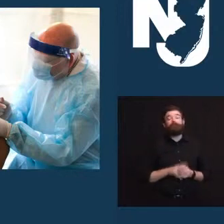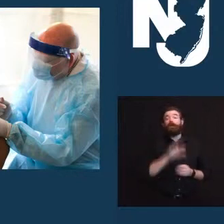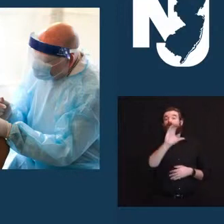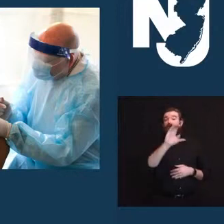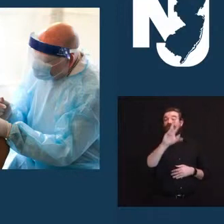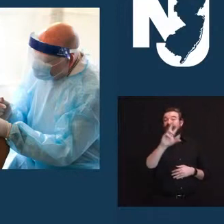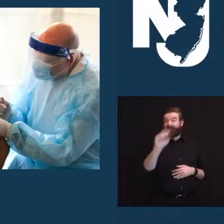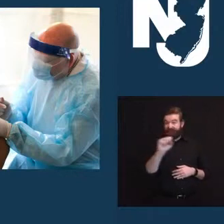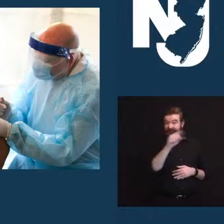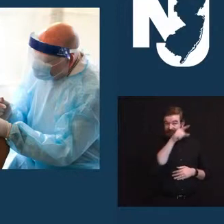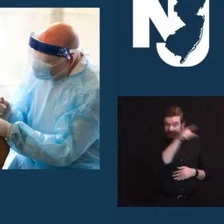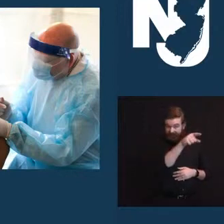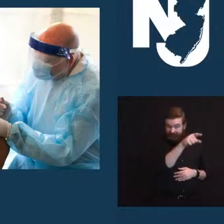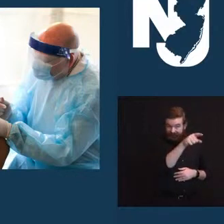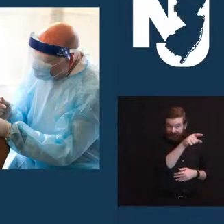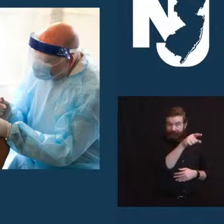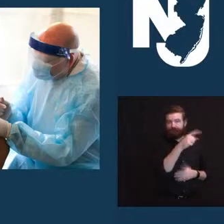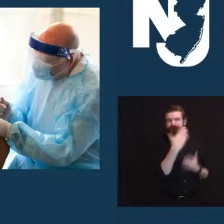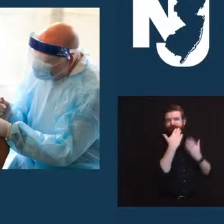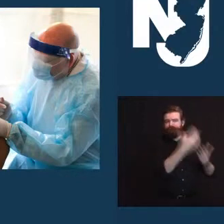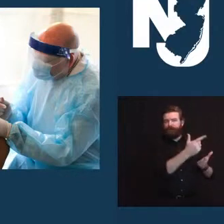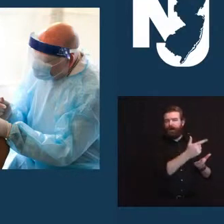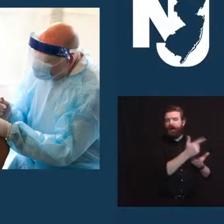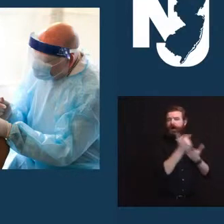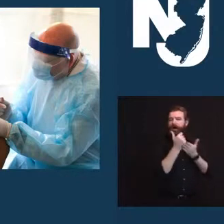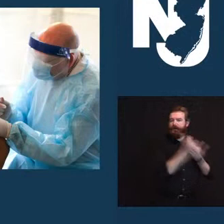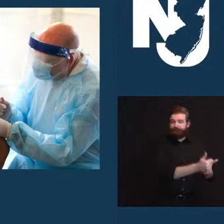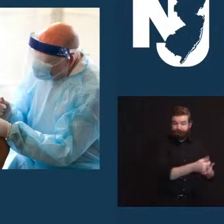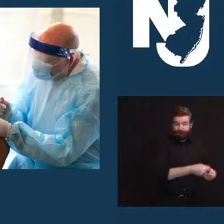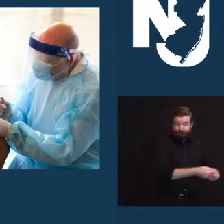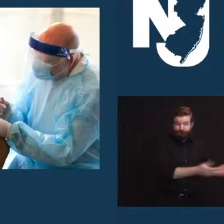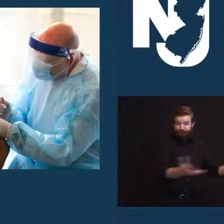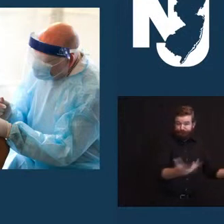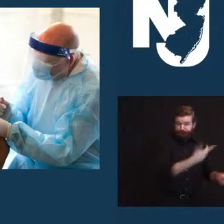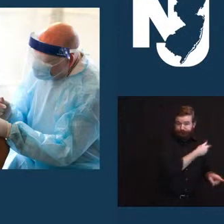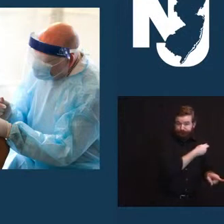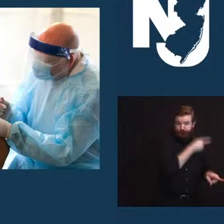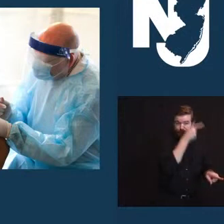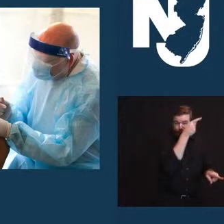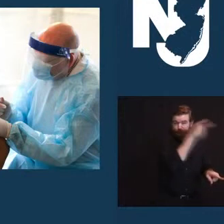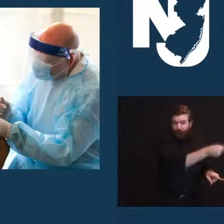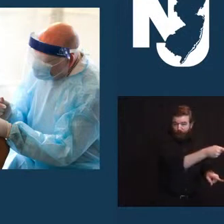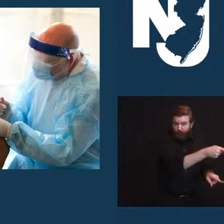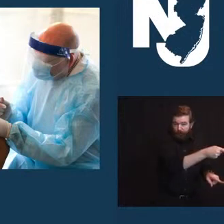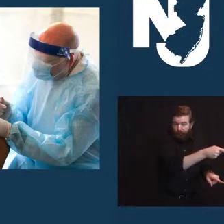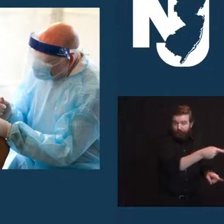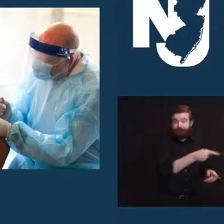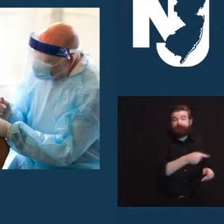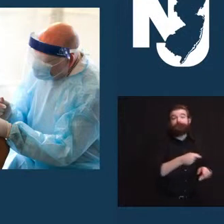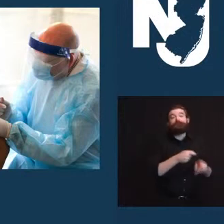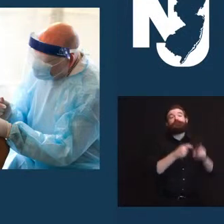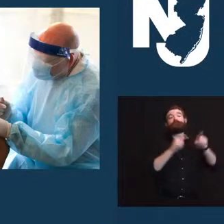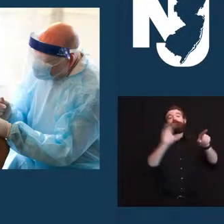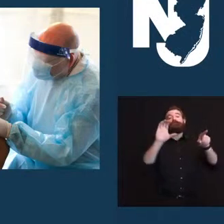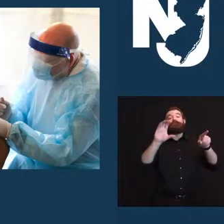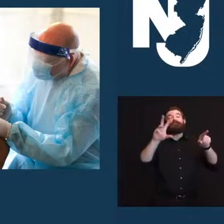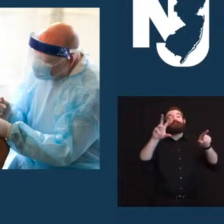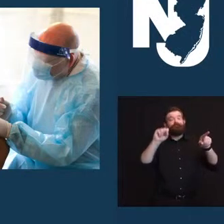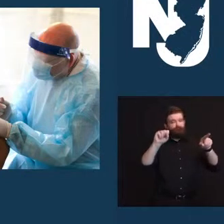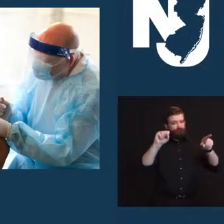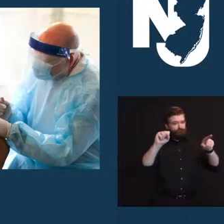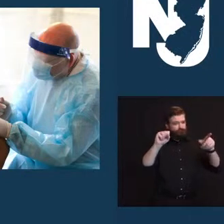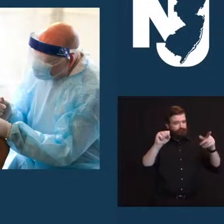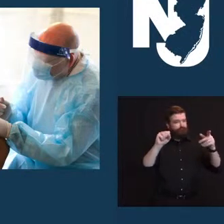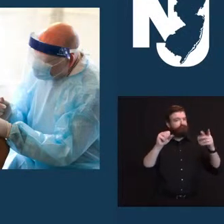administration of this morning's vaccinations. CVS has already coordinated and scheduled visits to